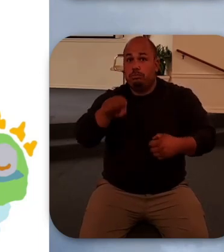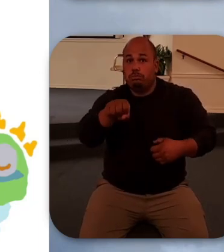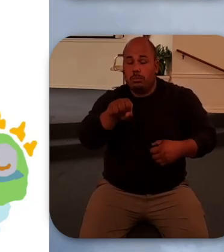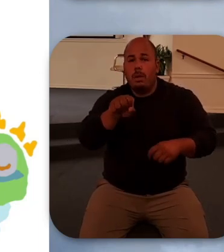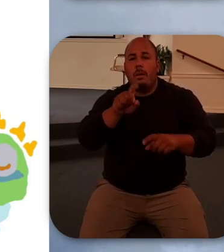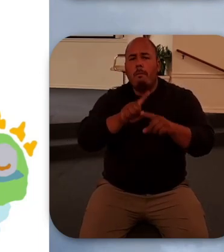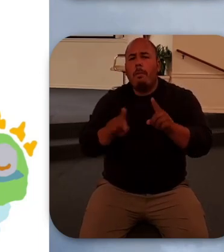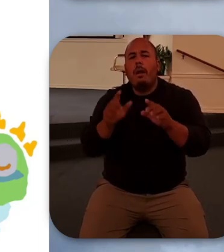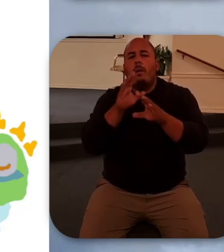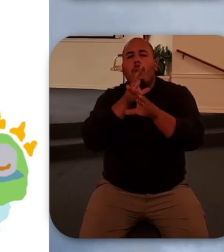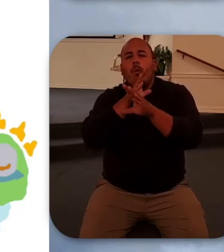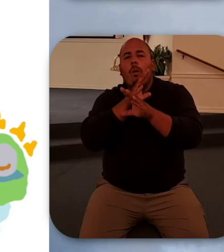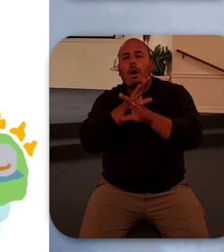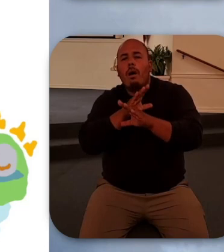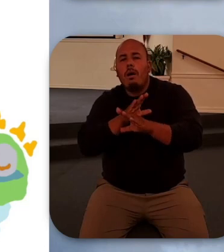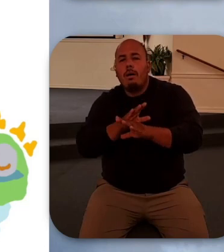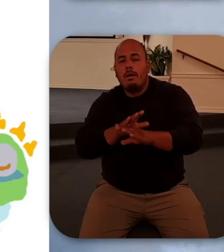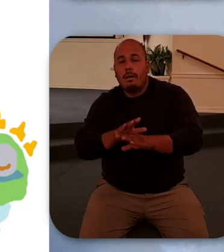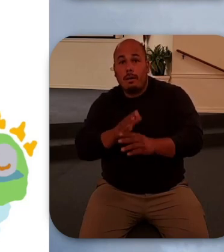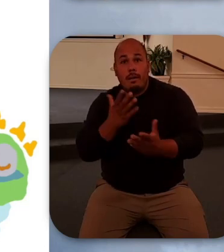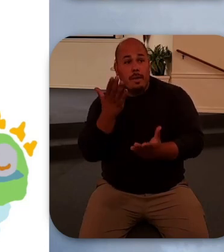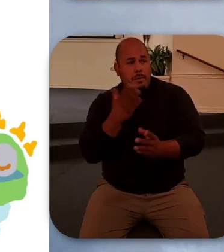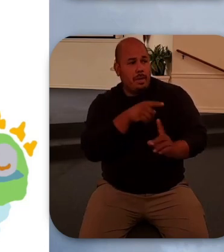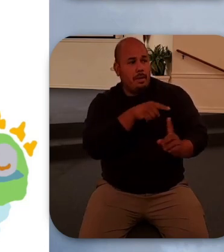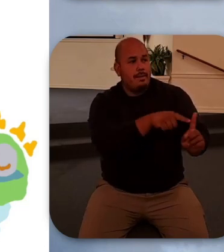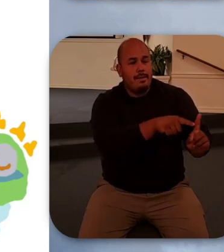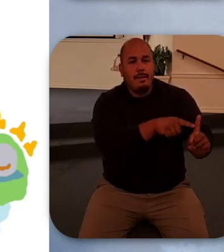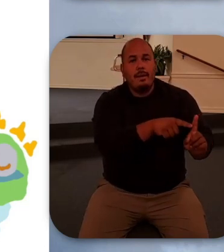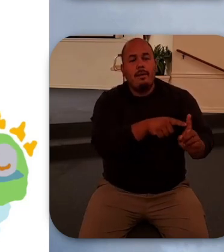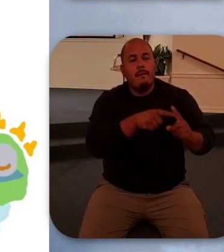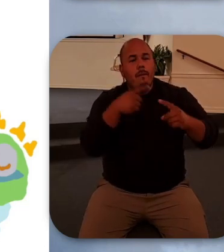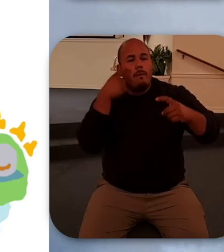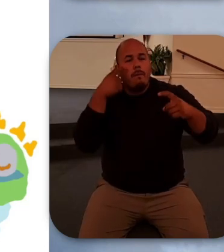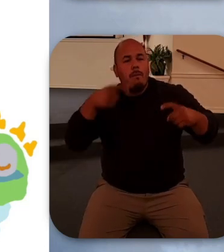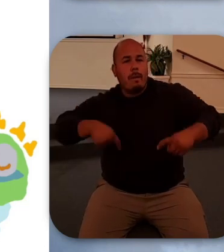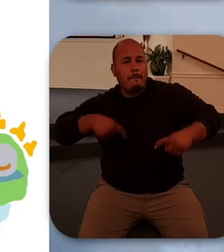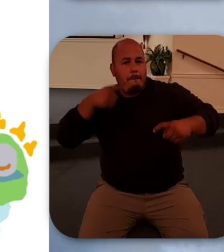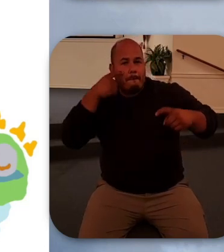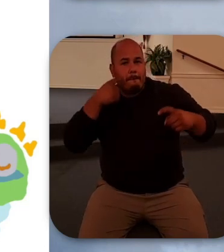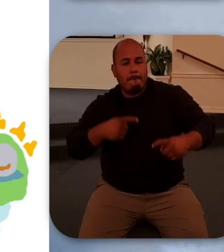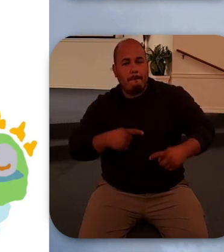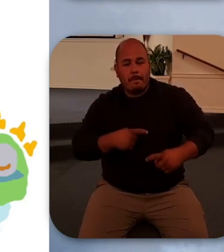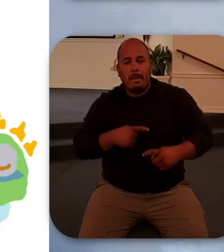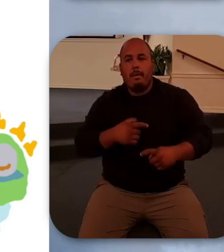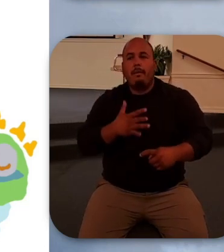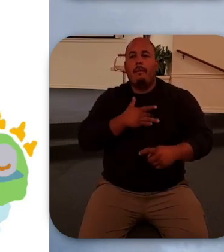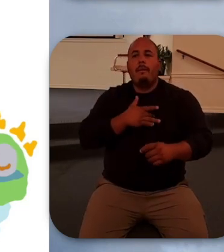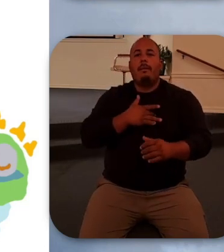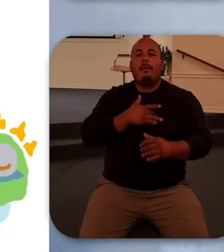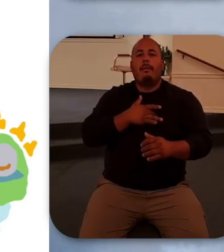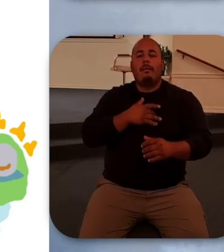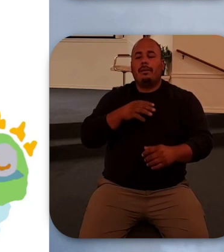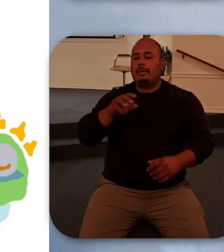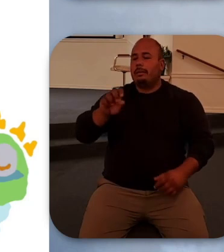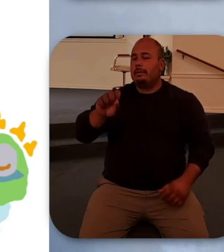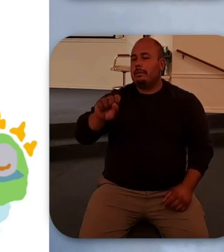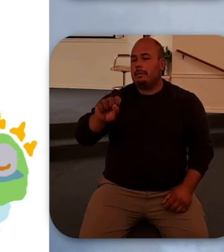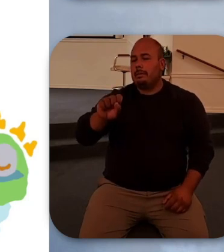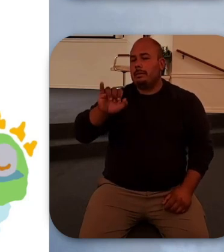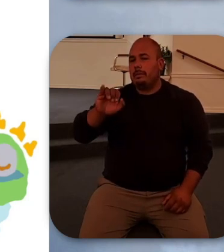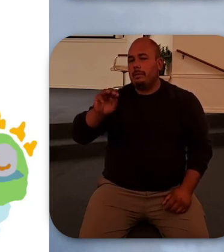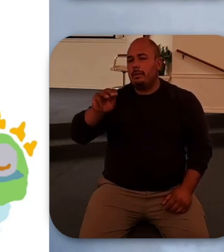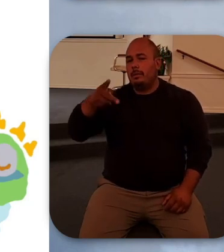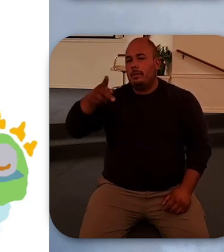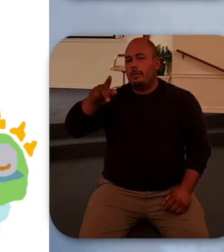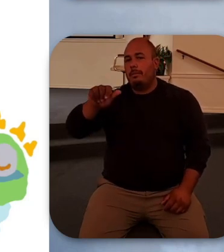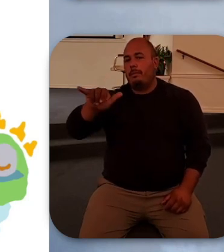Maybe Jesus wept out of sympathy for Lazarus' sisters and the people with him. But again, that seems